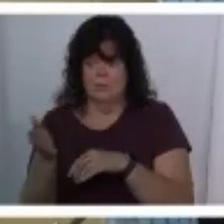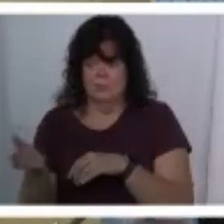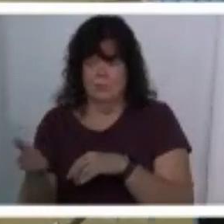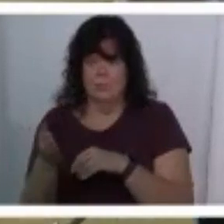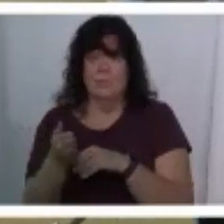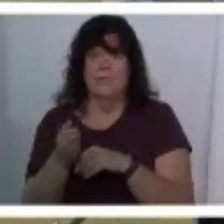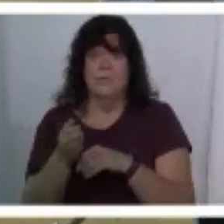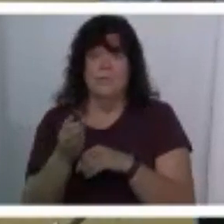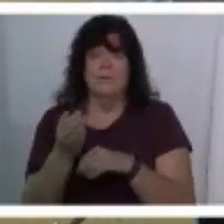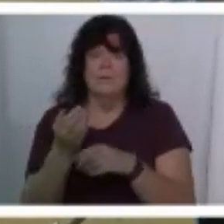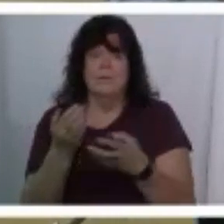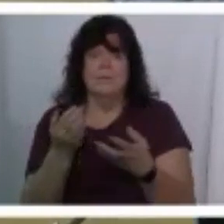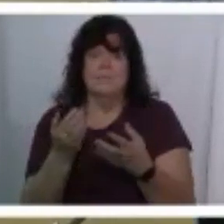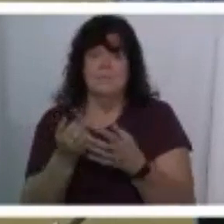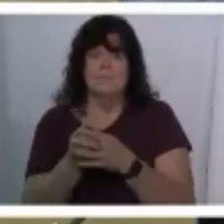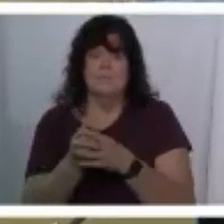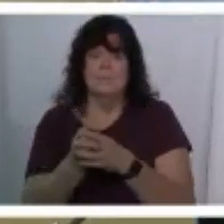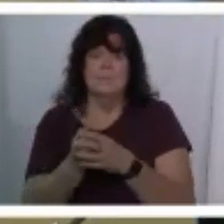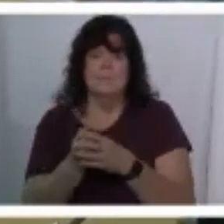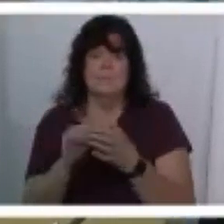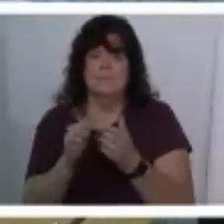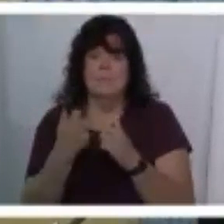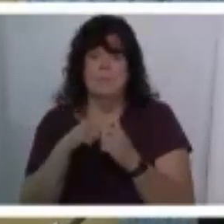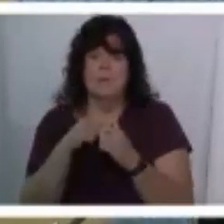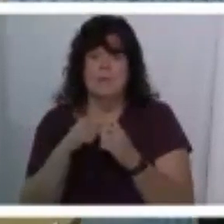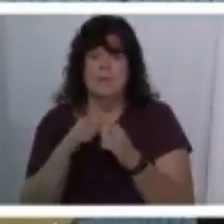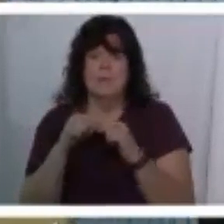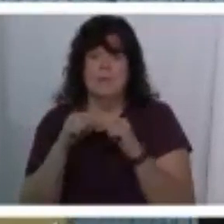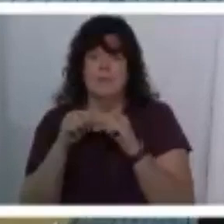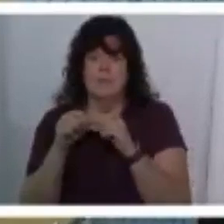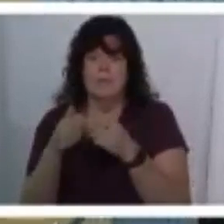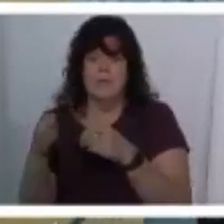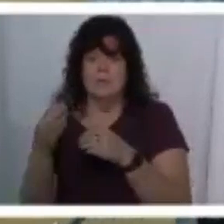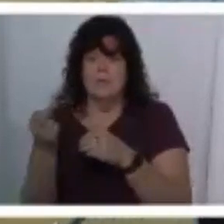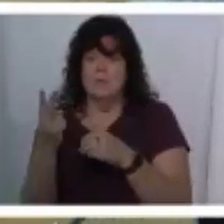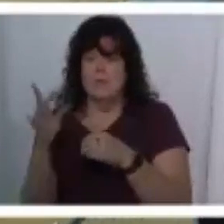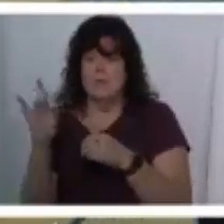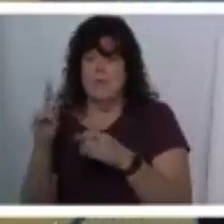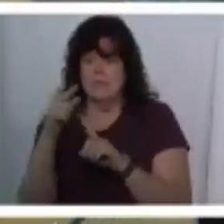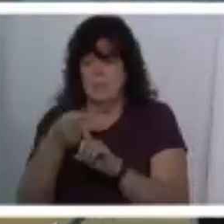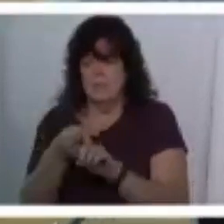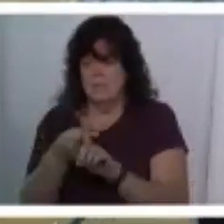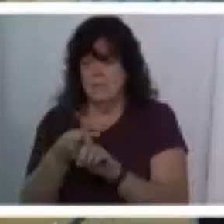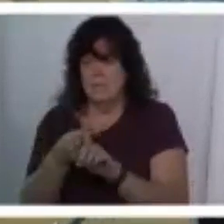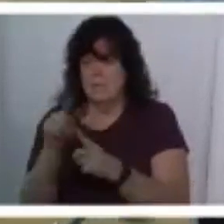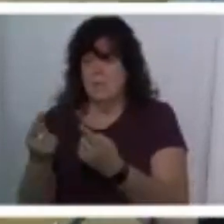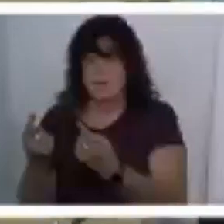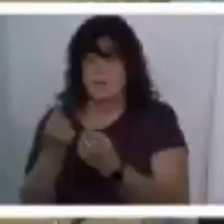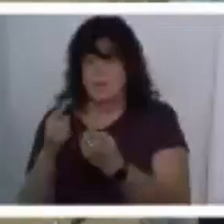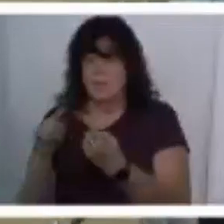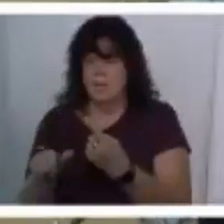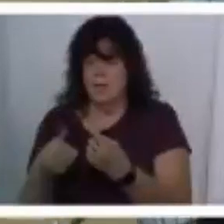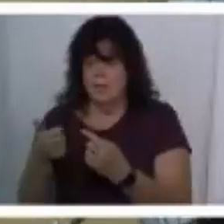um is how are we going to get through the 12 the next 12 to 18 months and when we come to the other